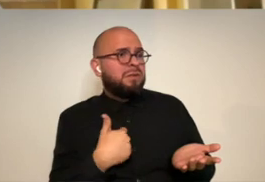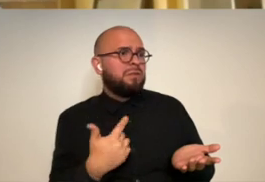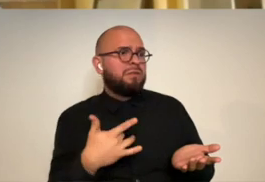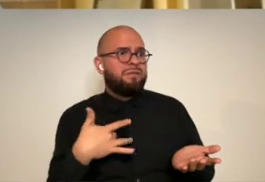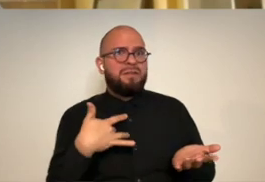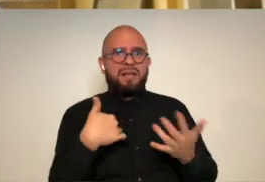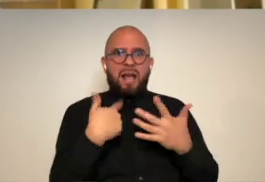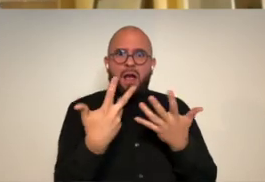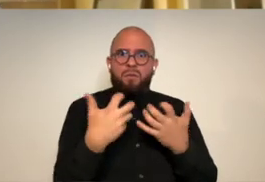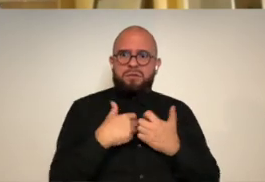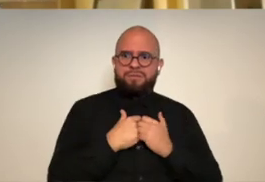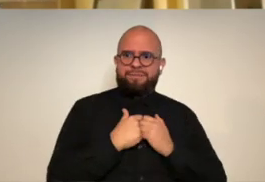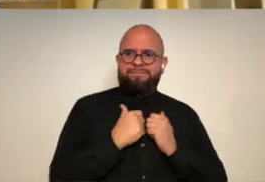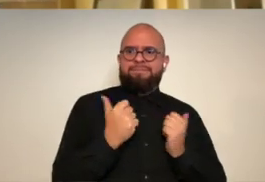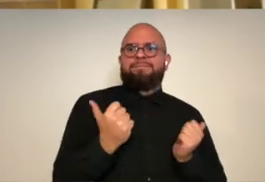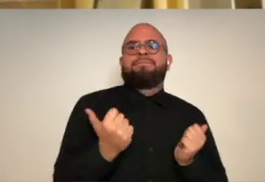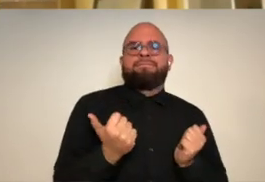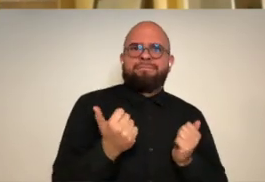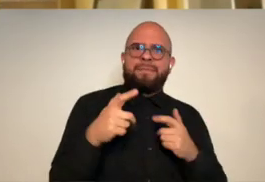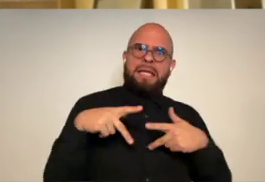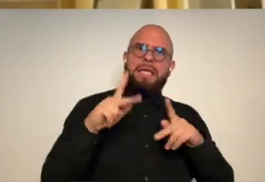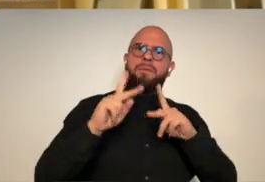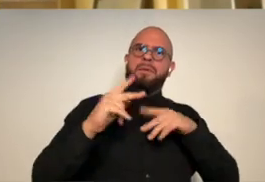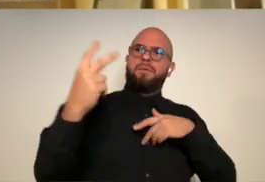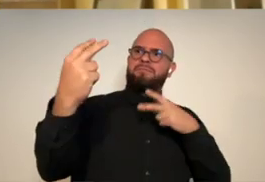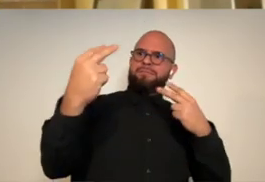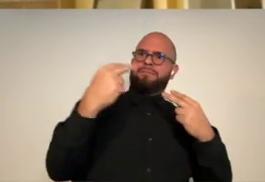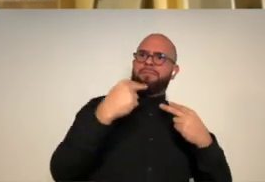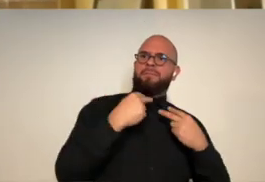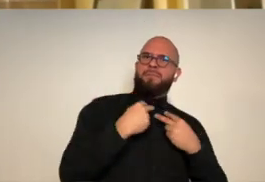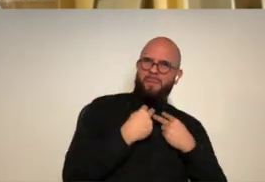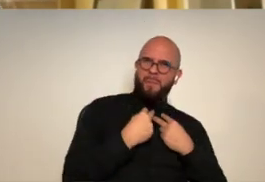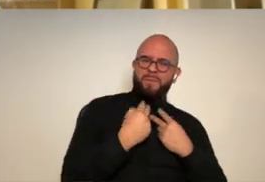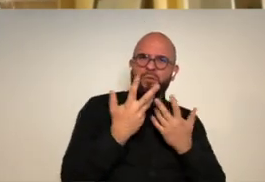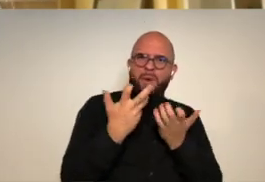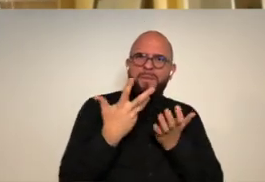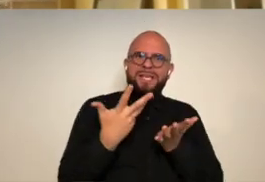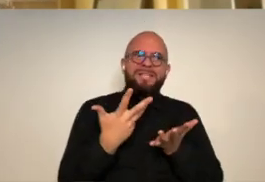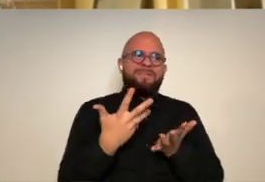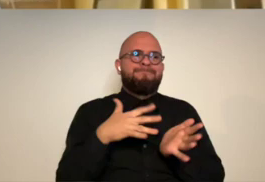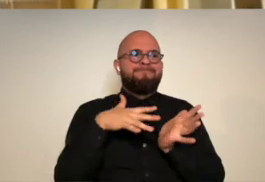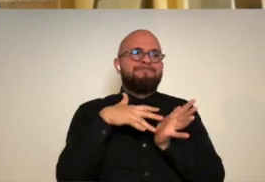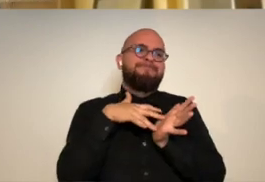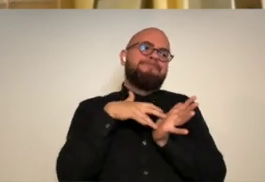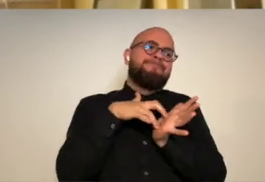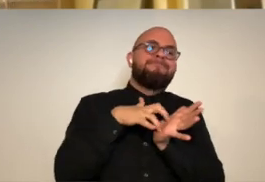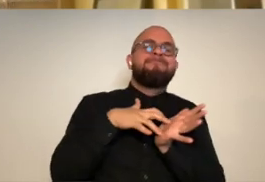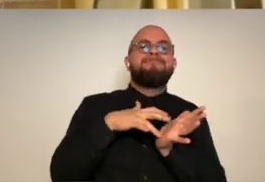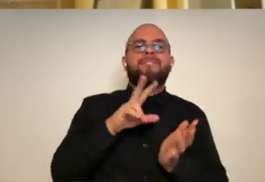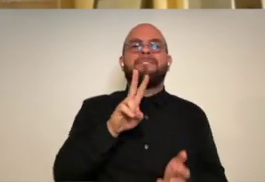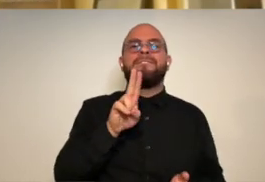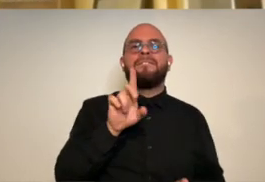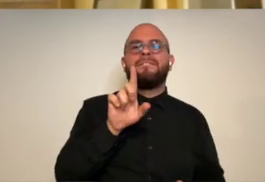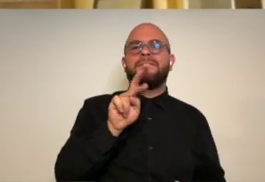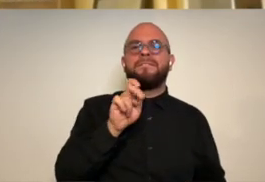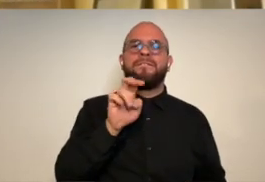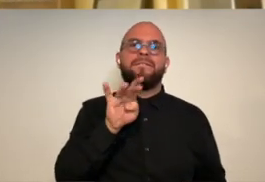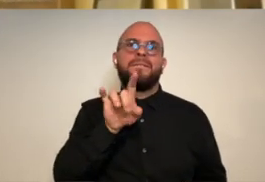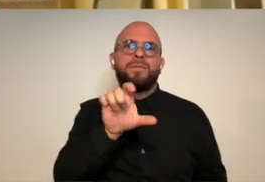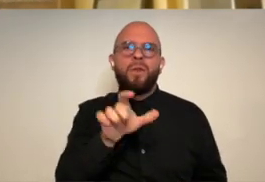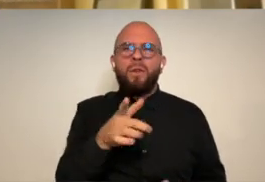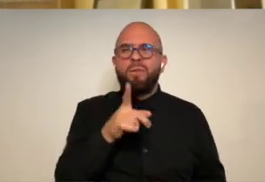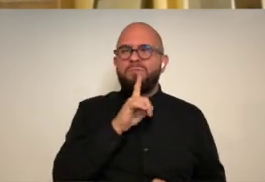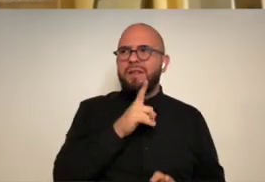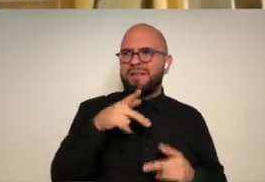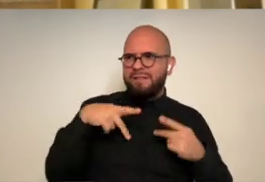you know letting people in having to be vulnerable and intimate even in places that you